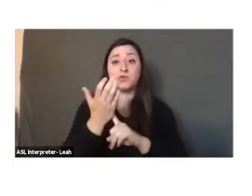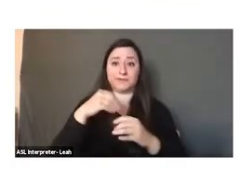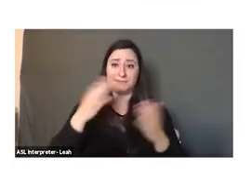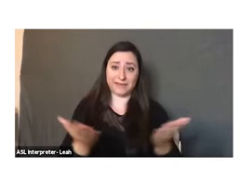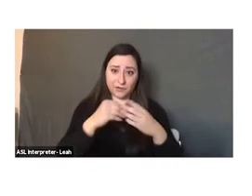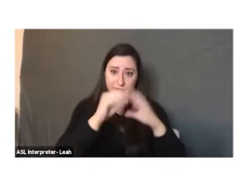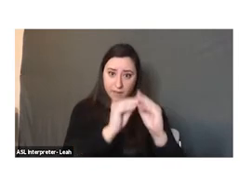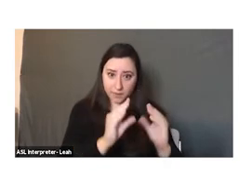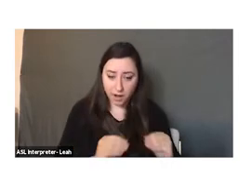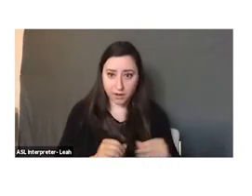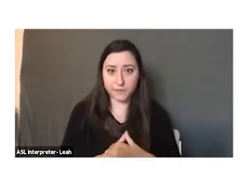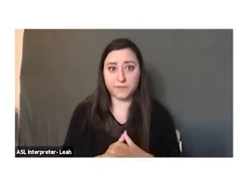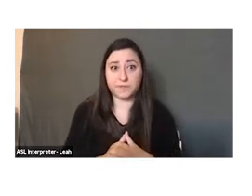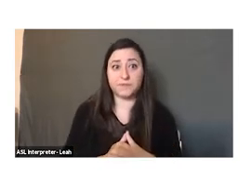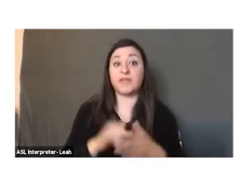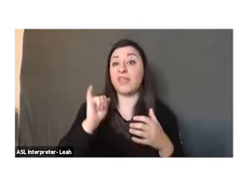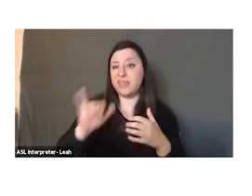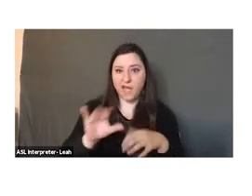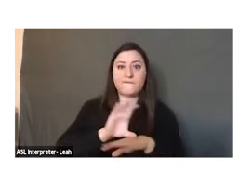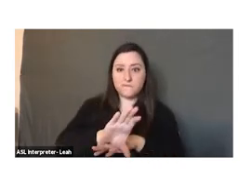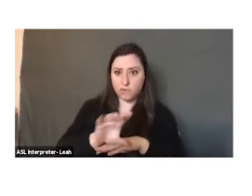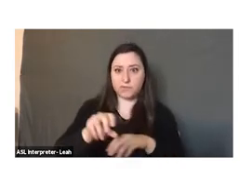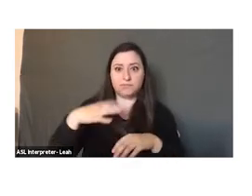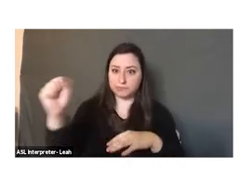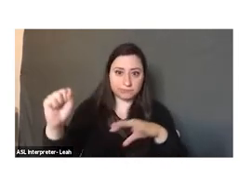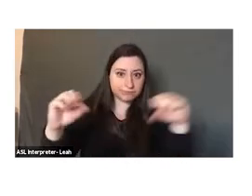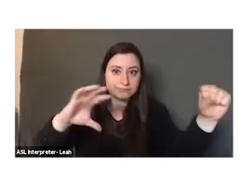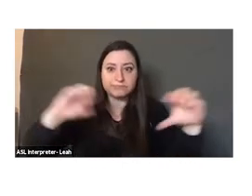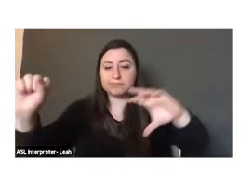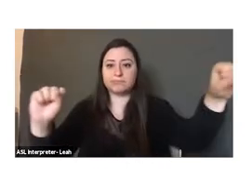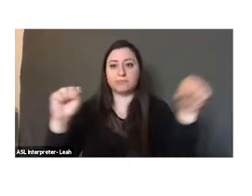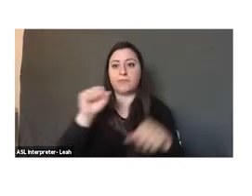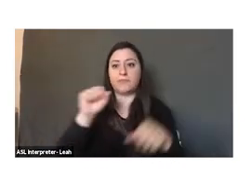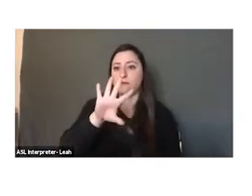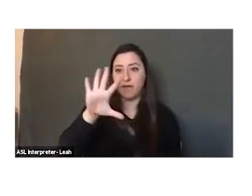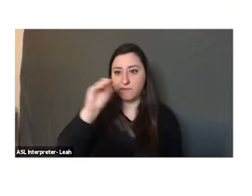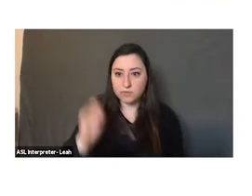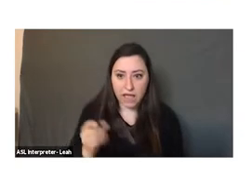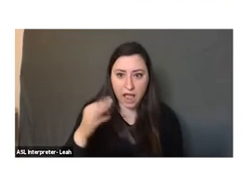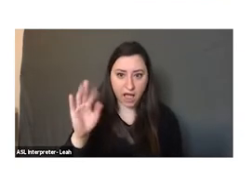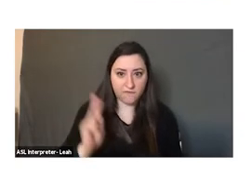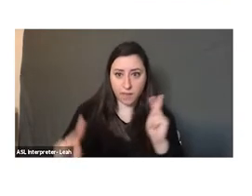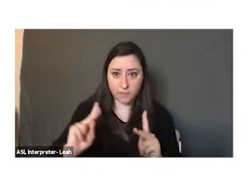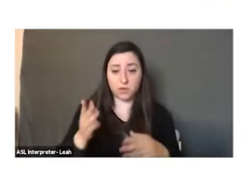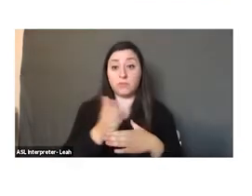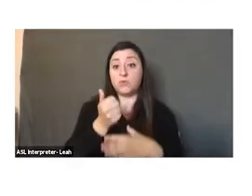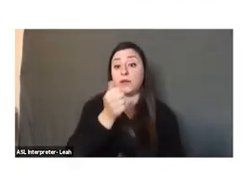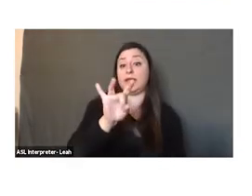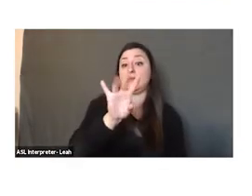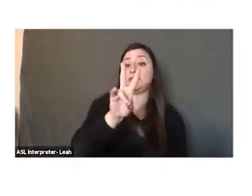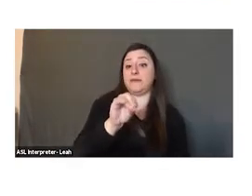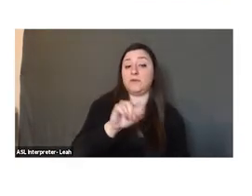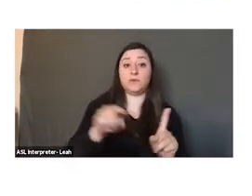resulted in the massive exodus of 35 or 45% of the population between 1870 and